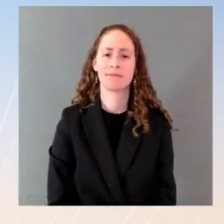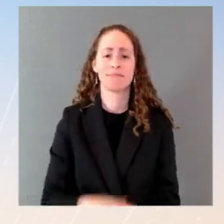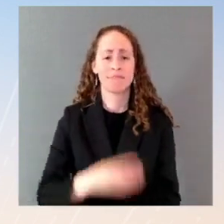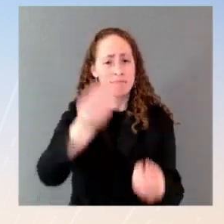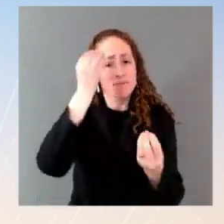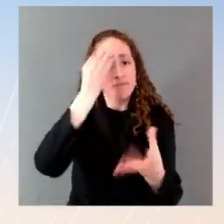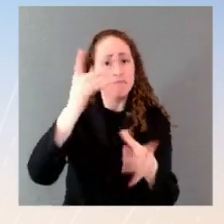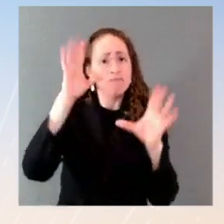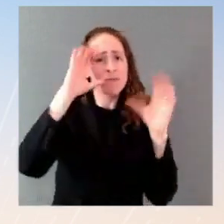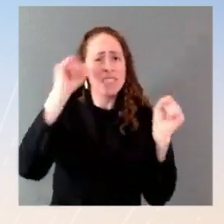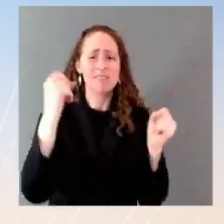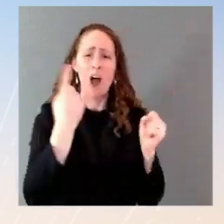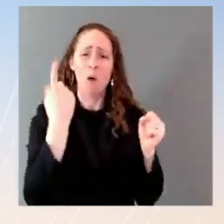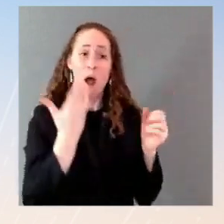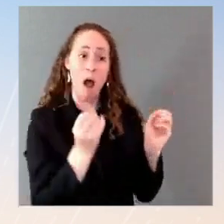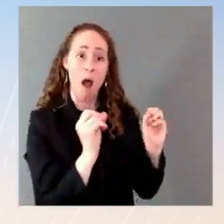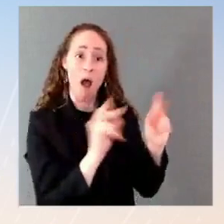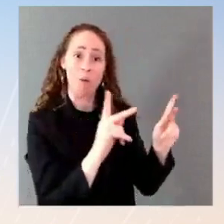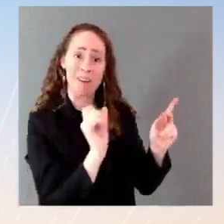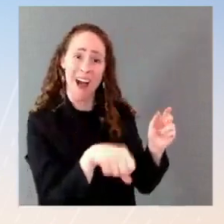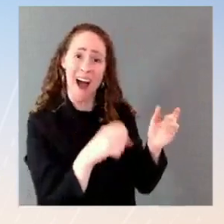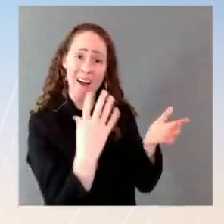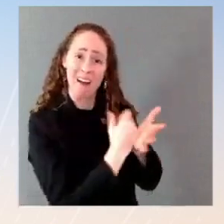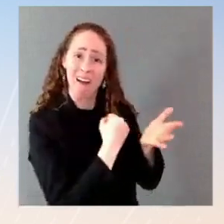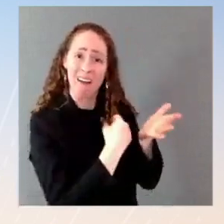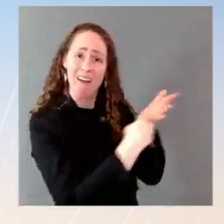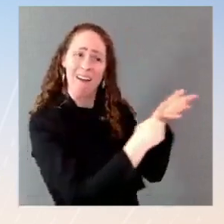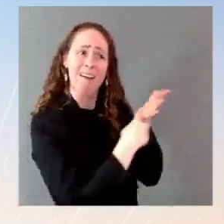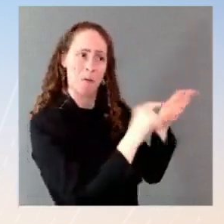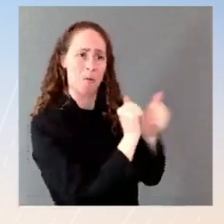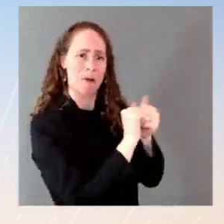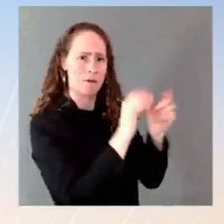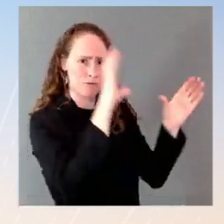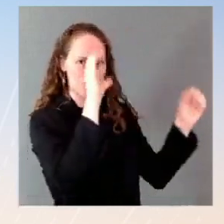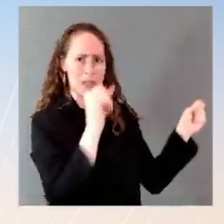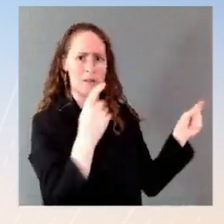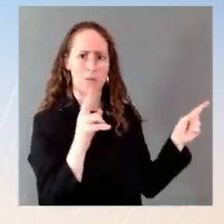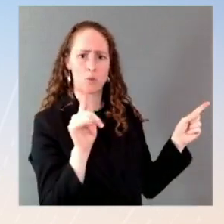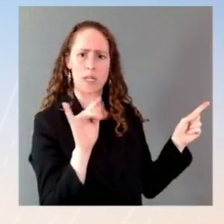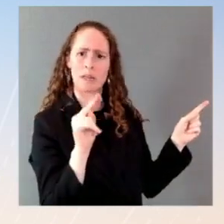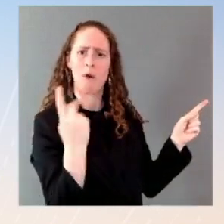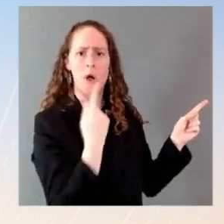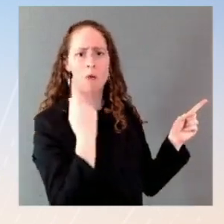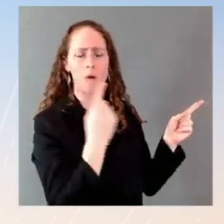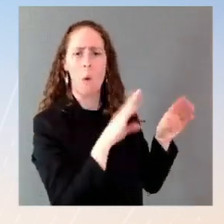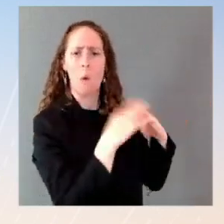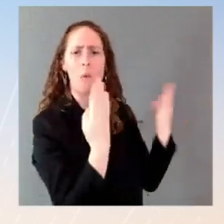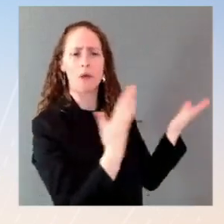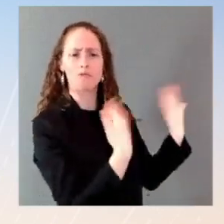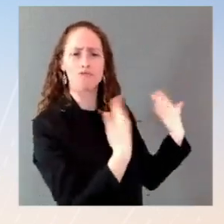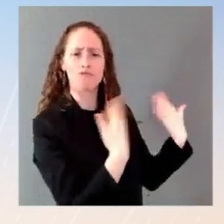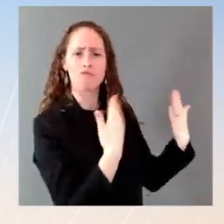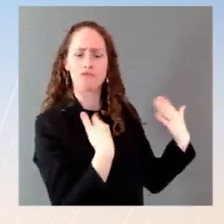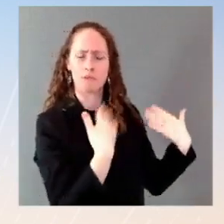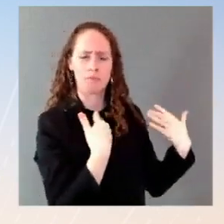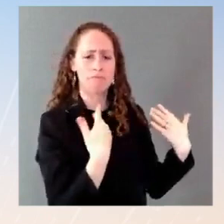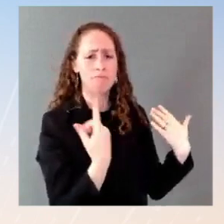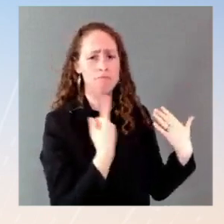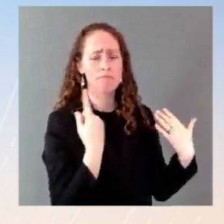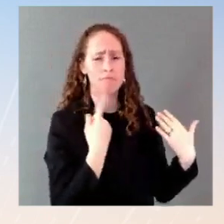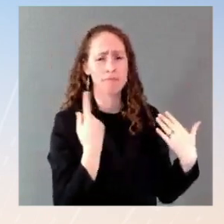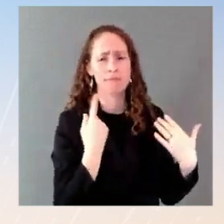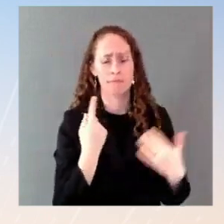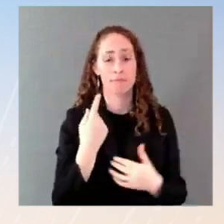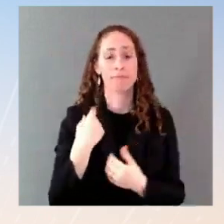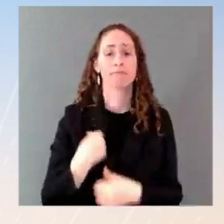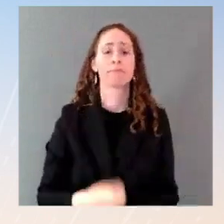Indeed, as President Biden said after his meeting in Geneva in June with President Putin, where we have differences,